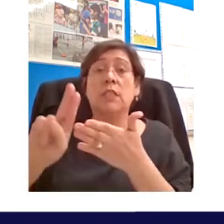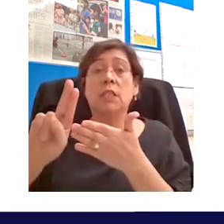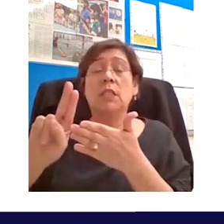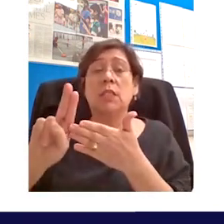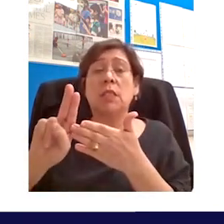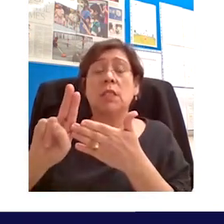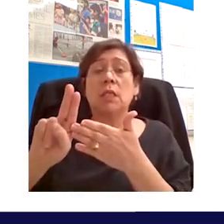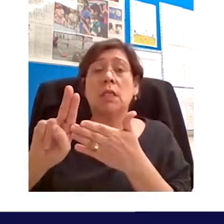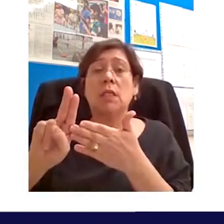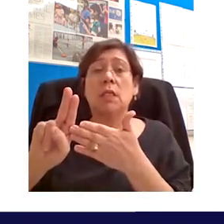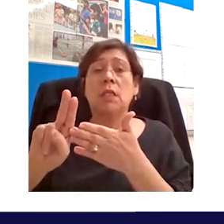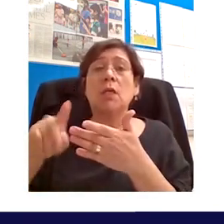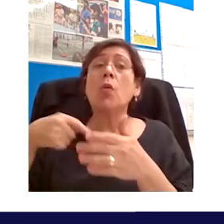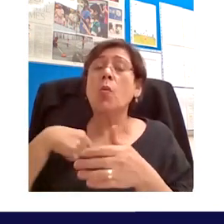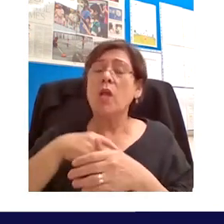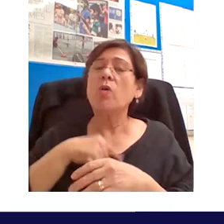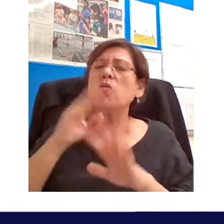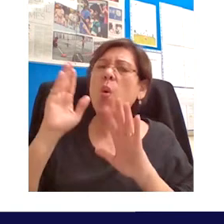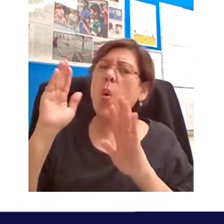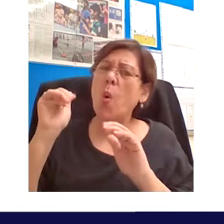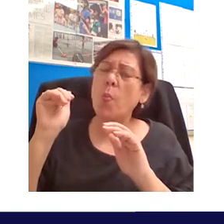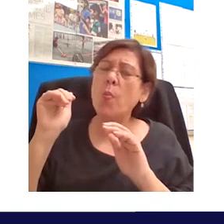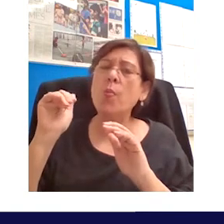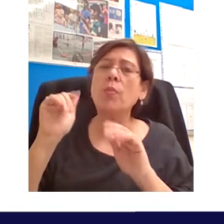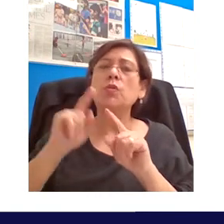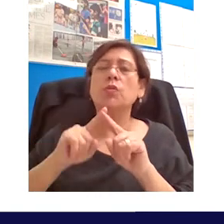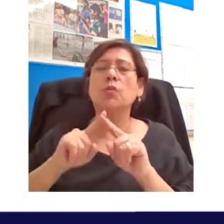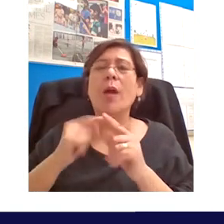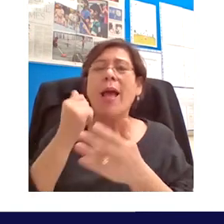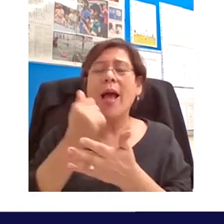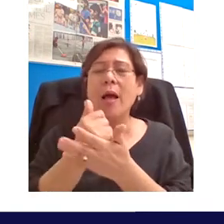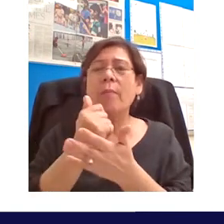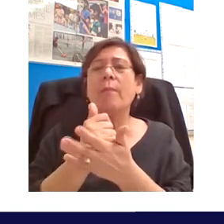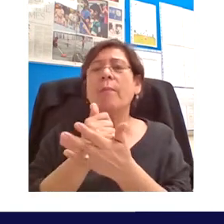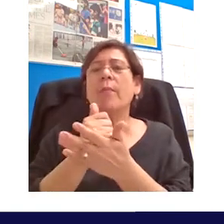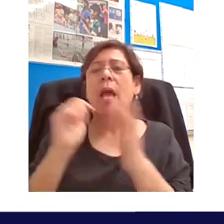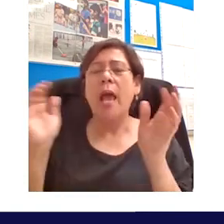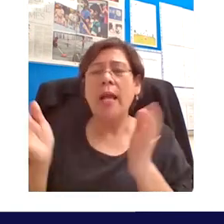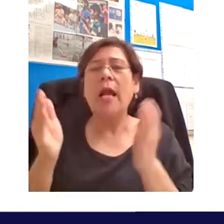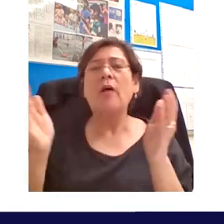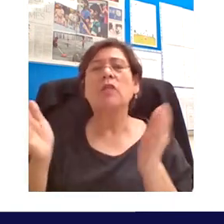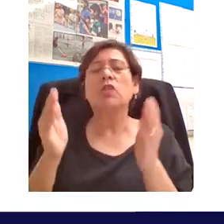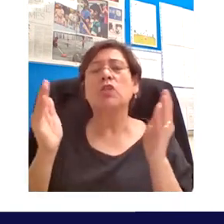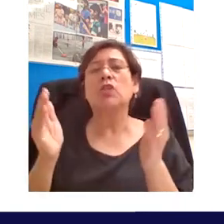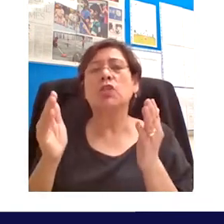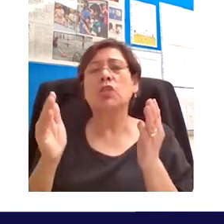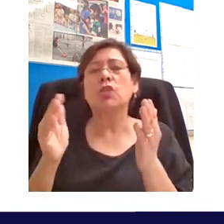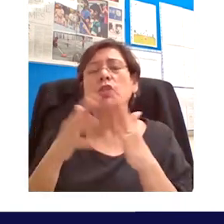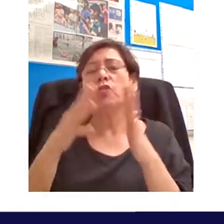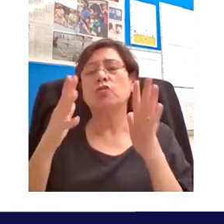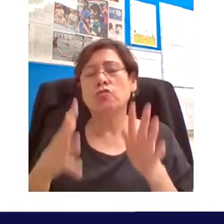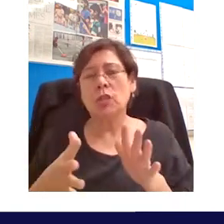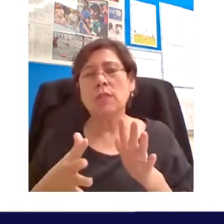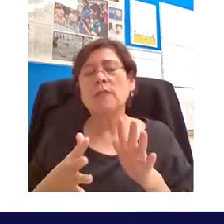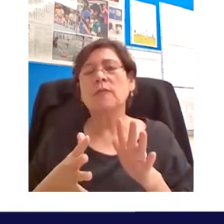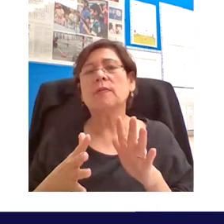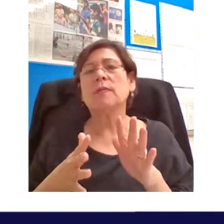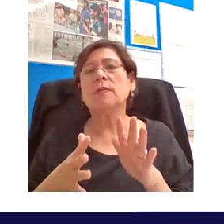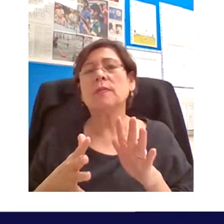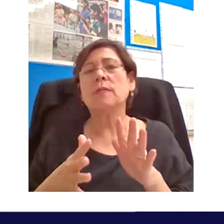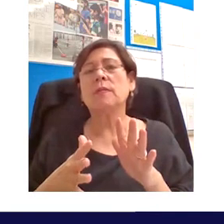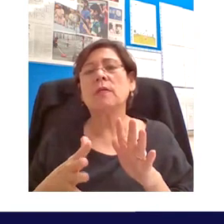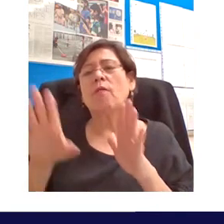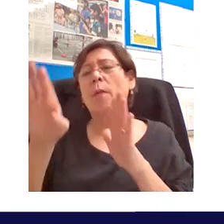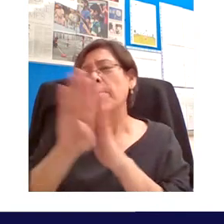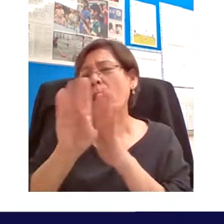we would hope help encourage students from what one might call unconventional backgrounds backgrounds where they're not